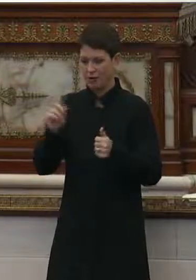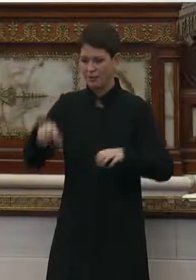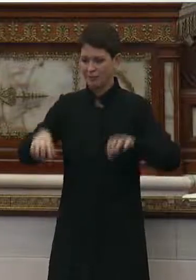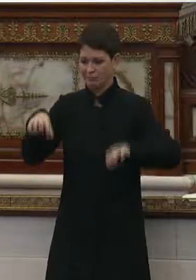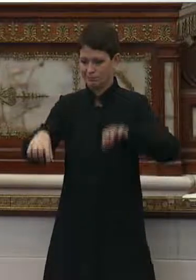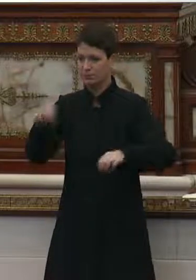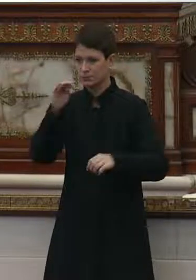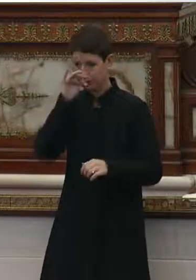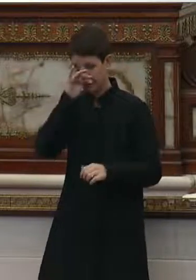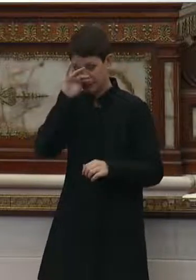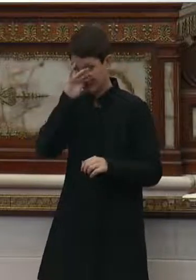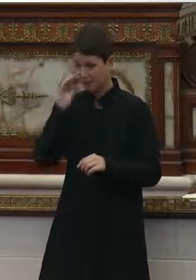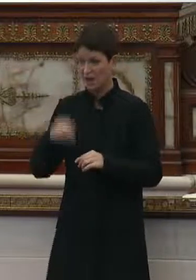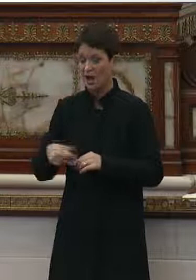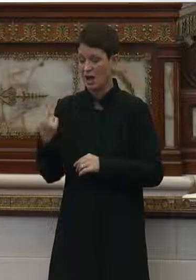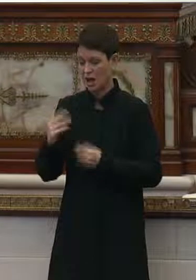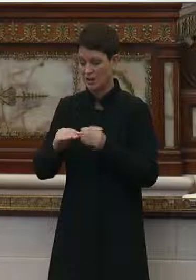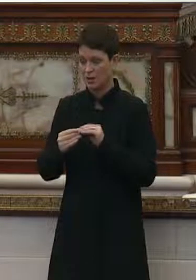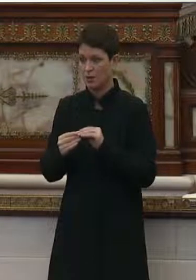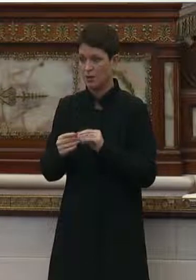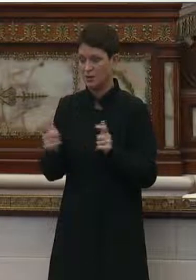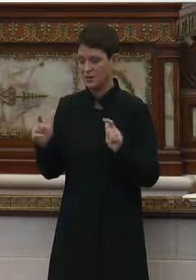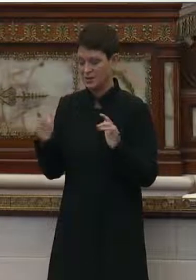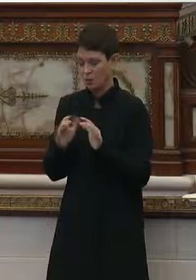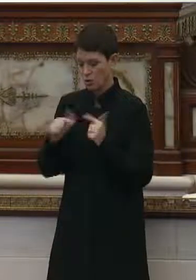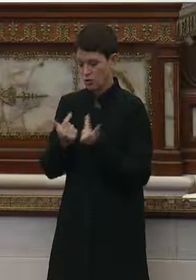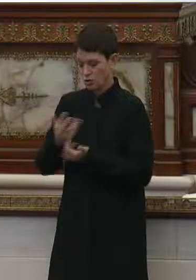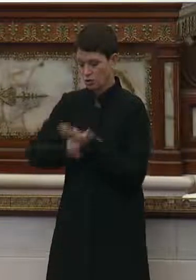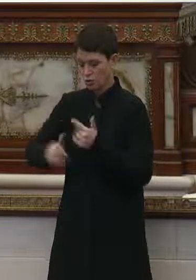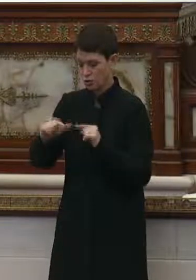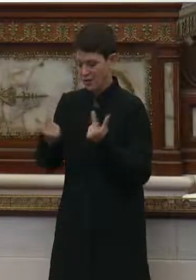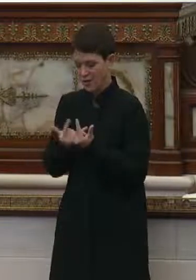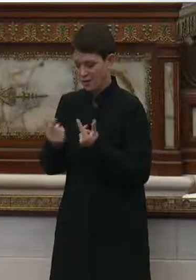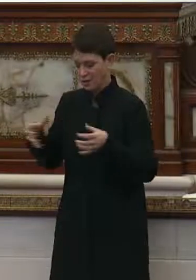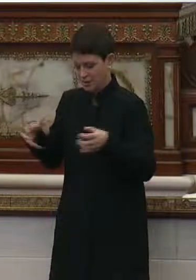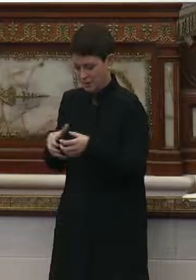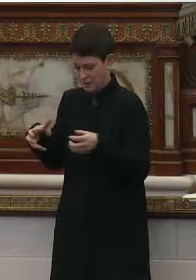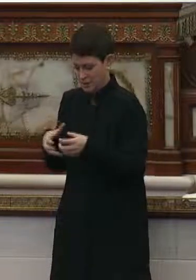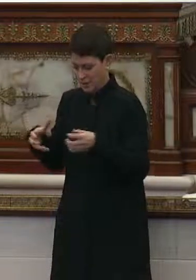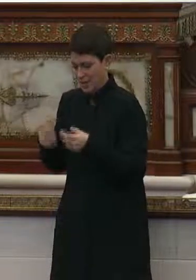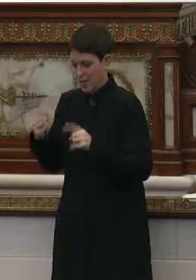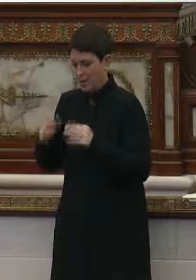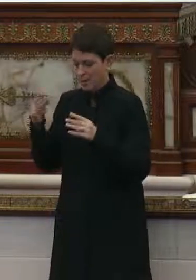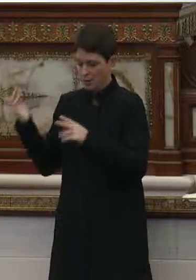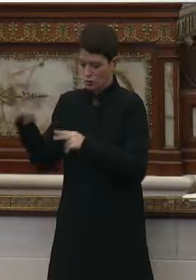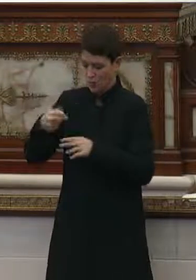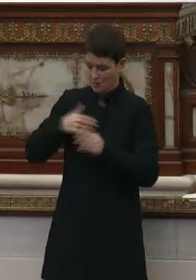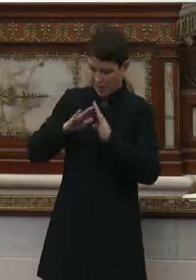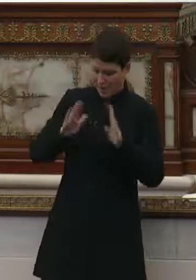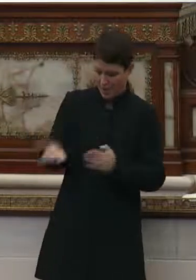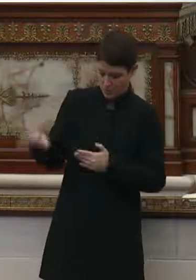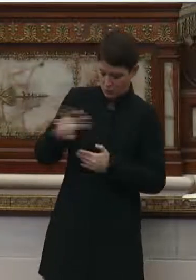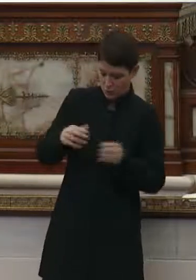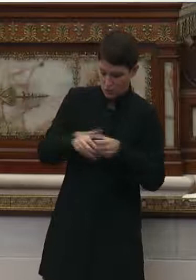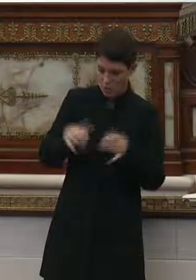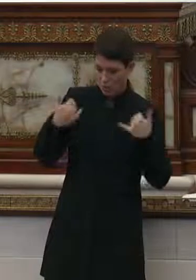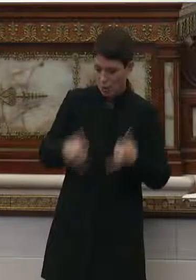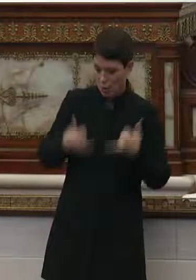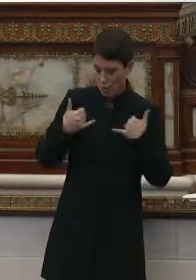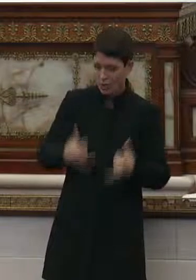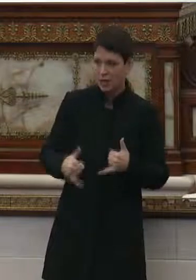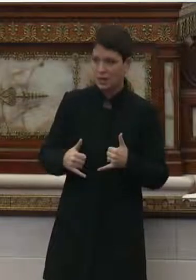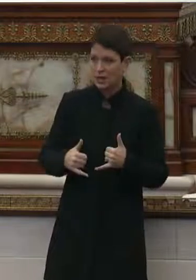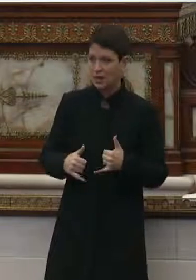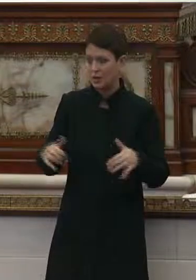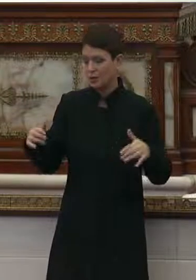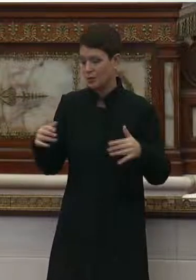A lot in small social gatherings, just a few people get together in somebody's house to parties and a large number